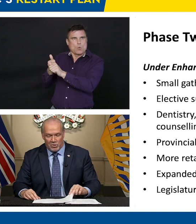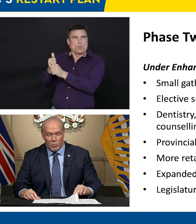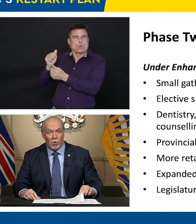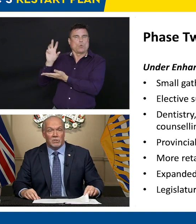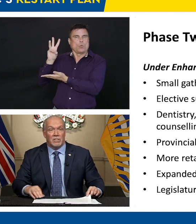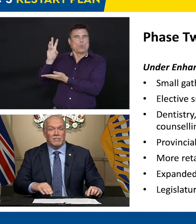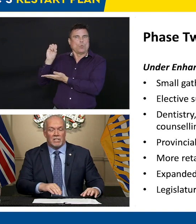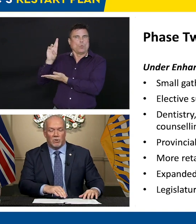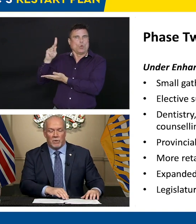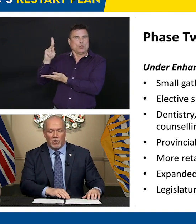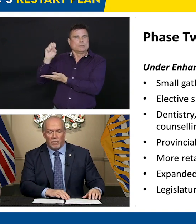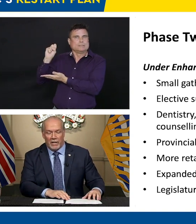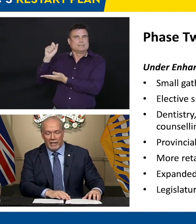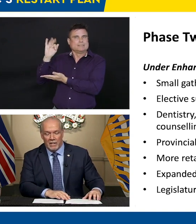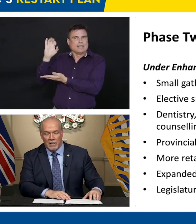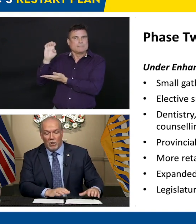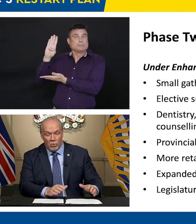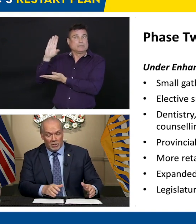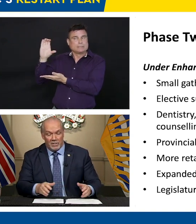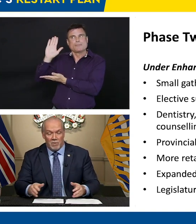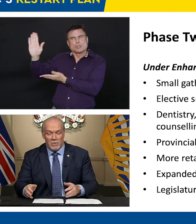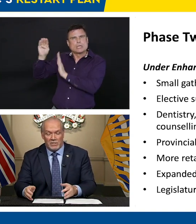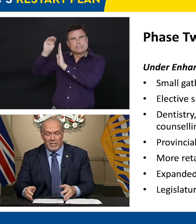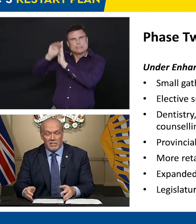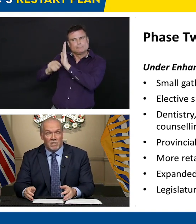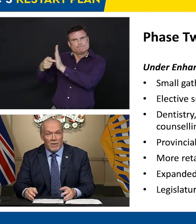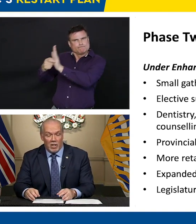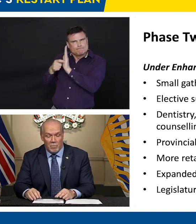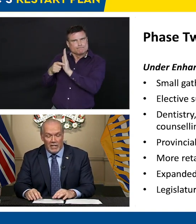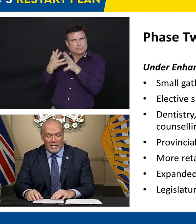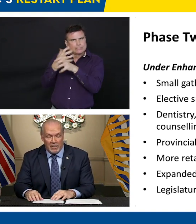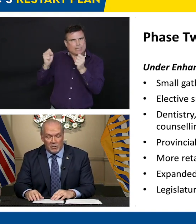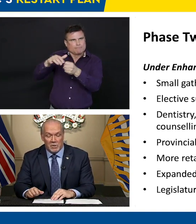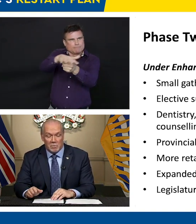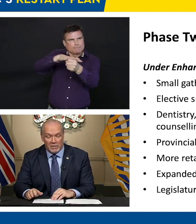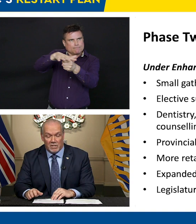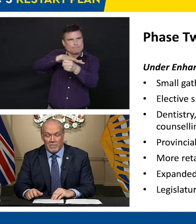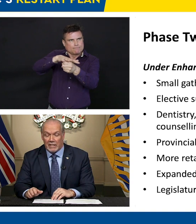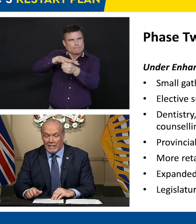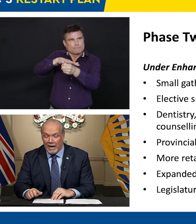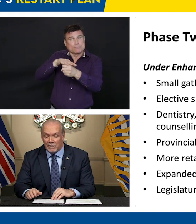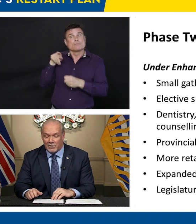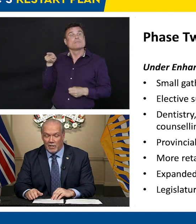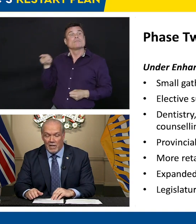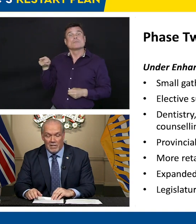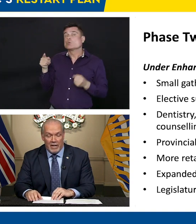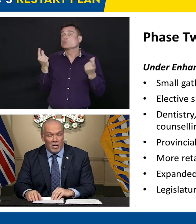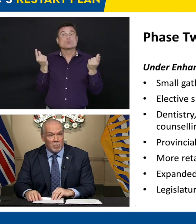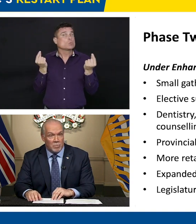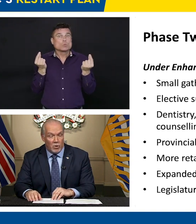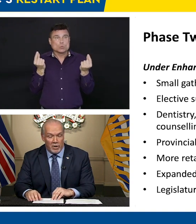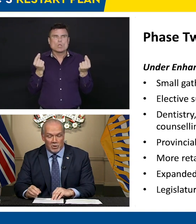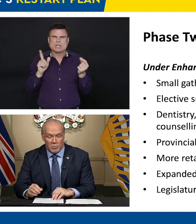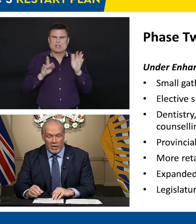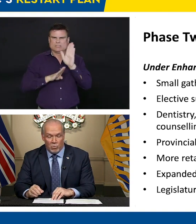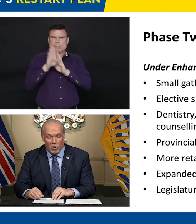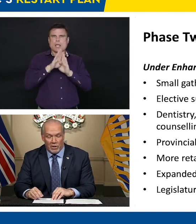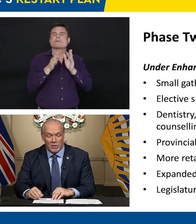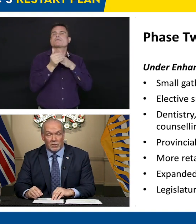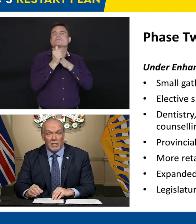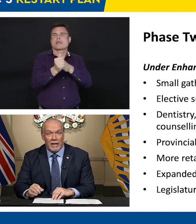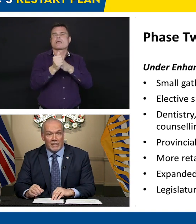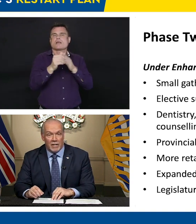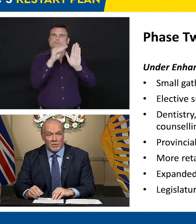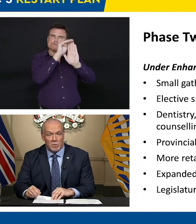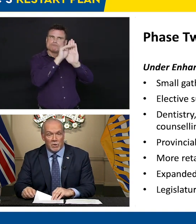take steps towards successful reopening. WorkSafe BC is developing industry-specific guidance to help employers bring